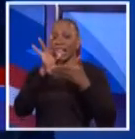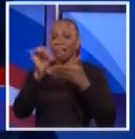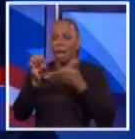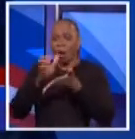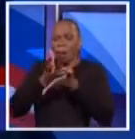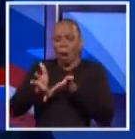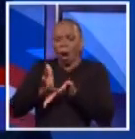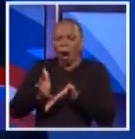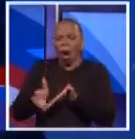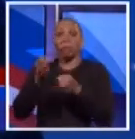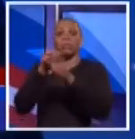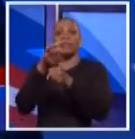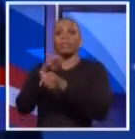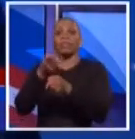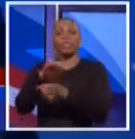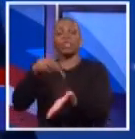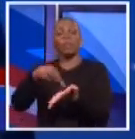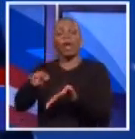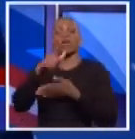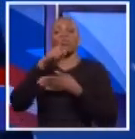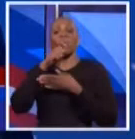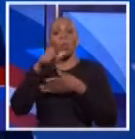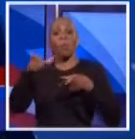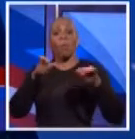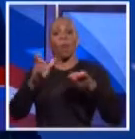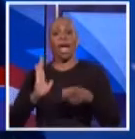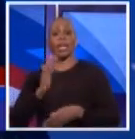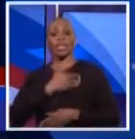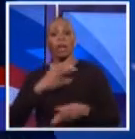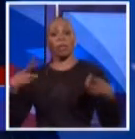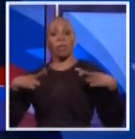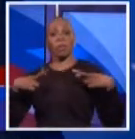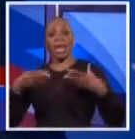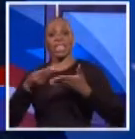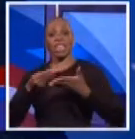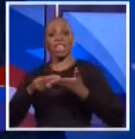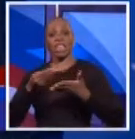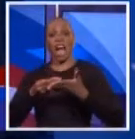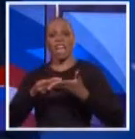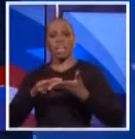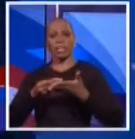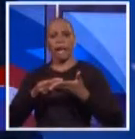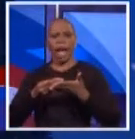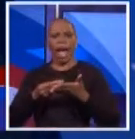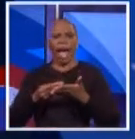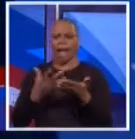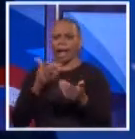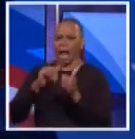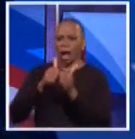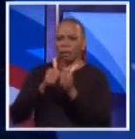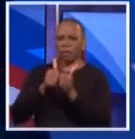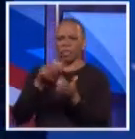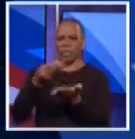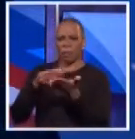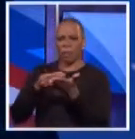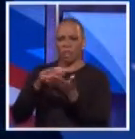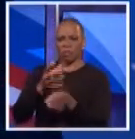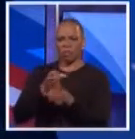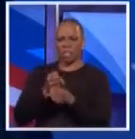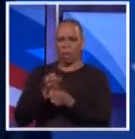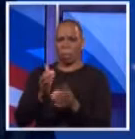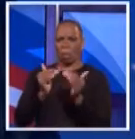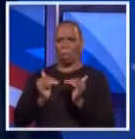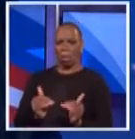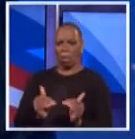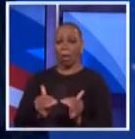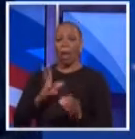every year that we pay to those who manage our pension dollars, and we get a substandard return, bring the management of those assets in-house.